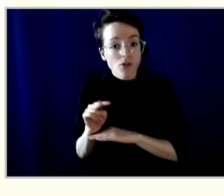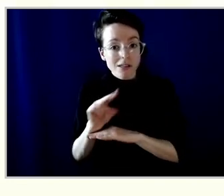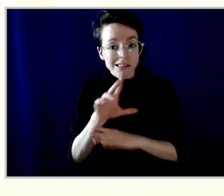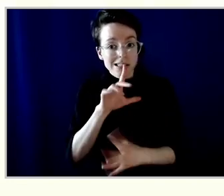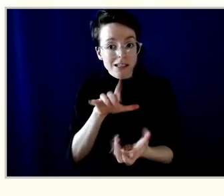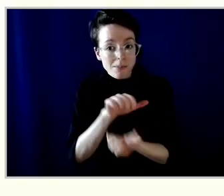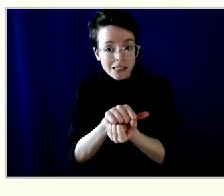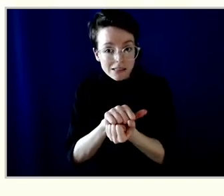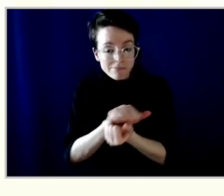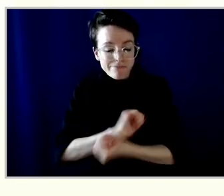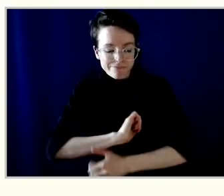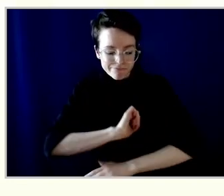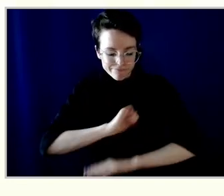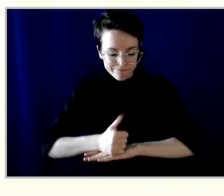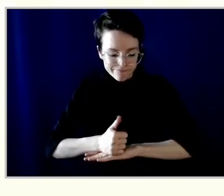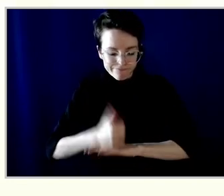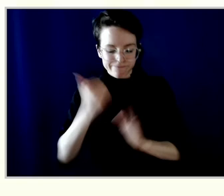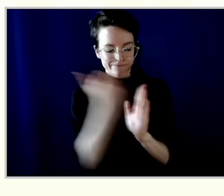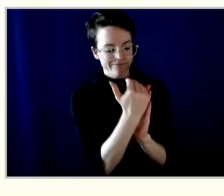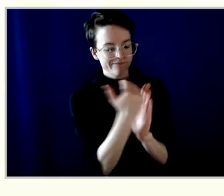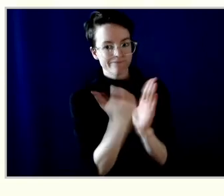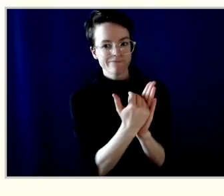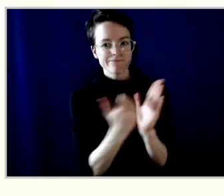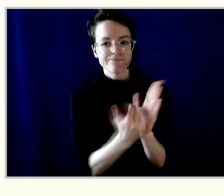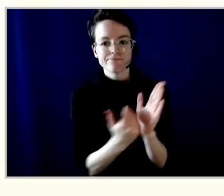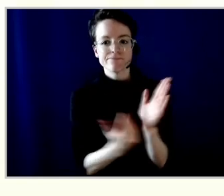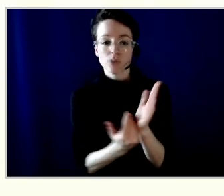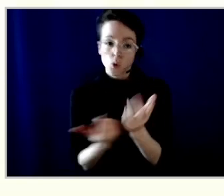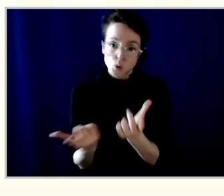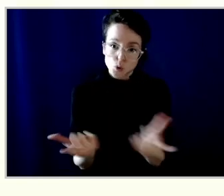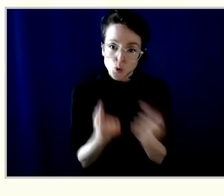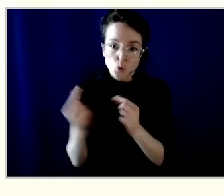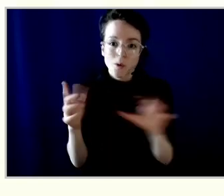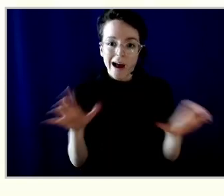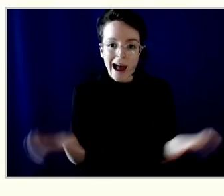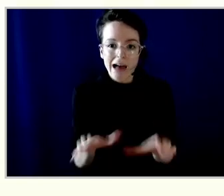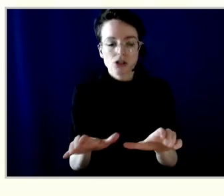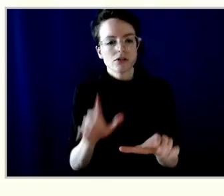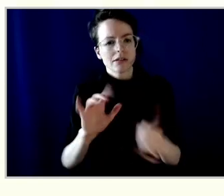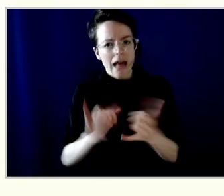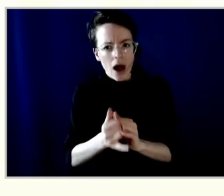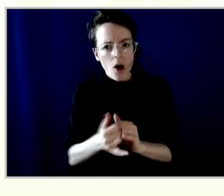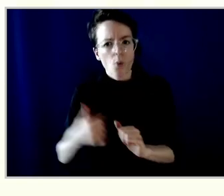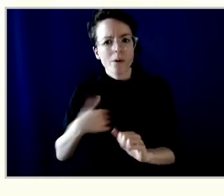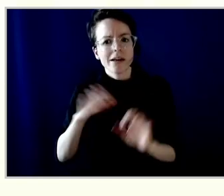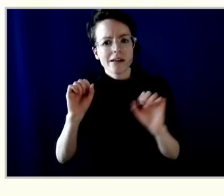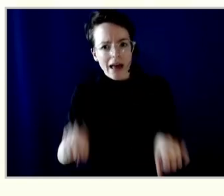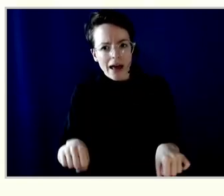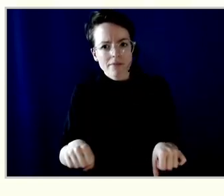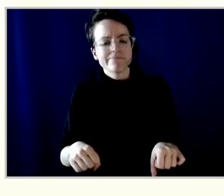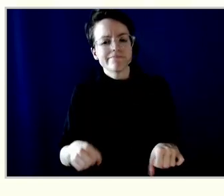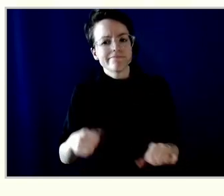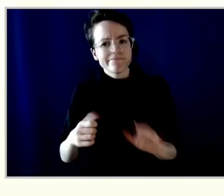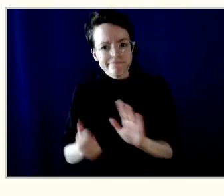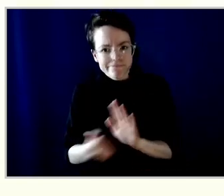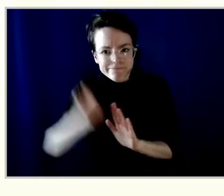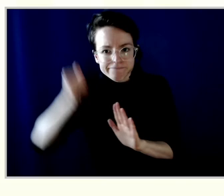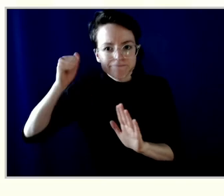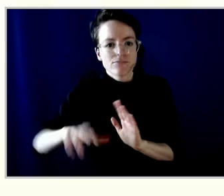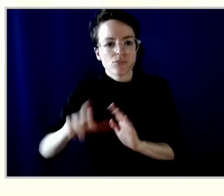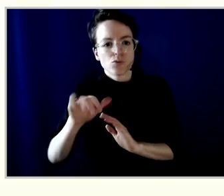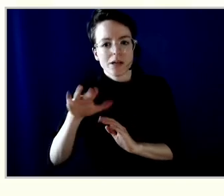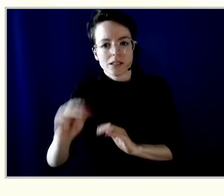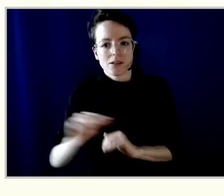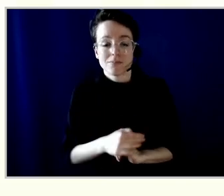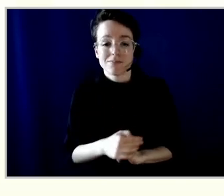expressly anti-racist. But I want to also talk about the diversity on the board. And I want to say that I'm extremely